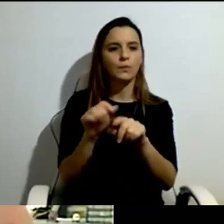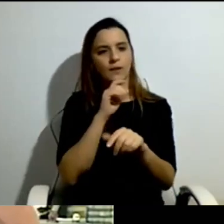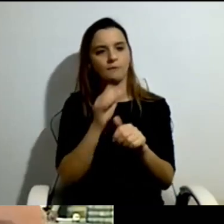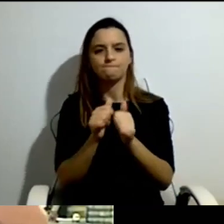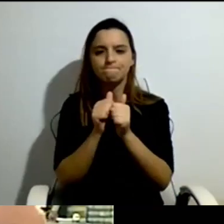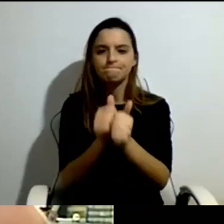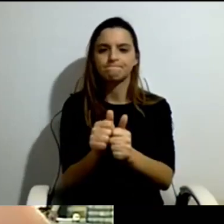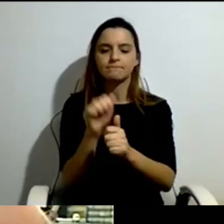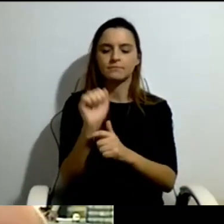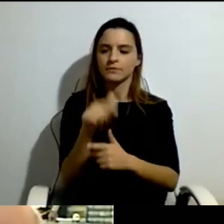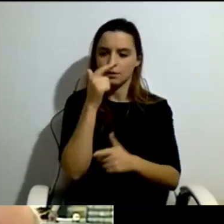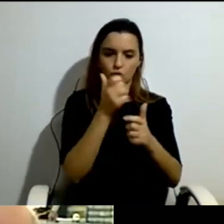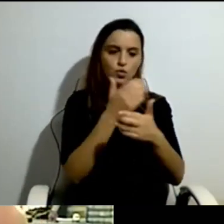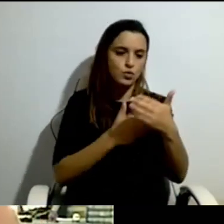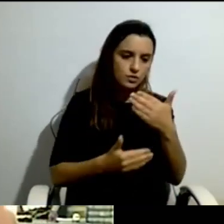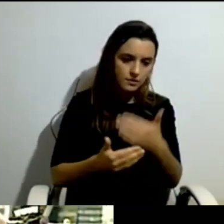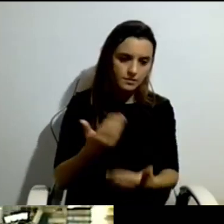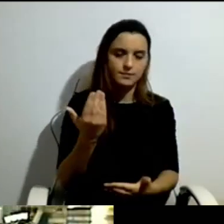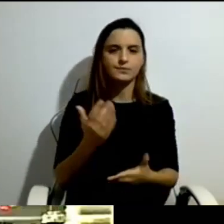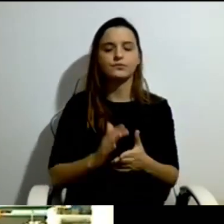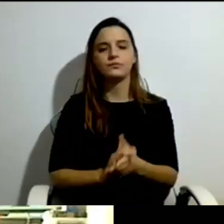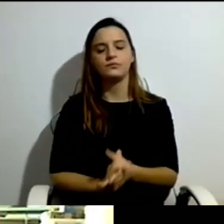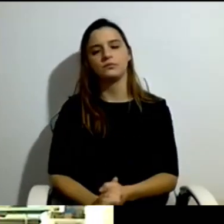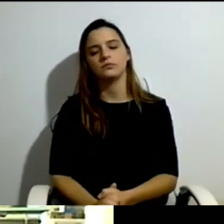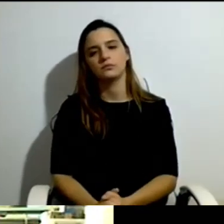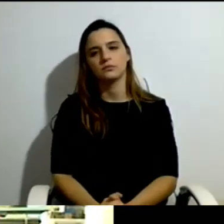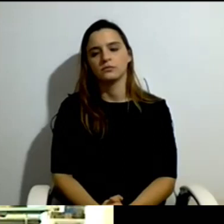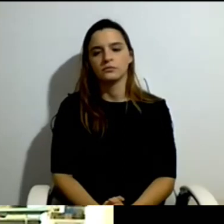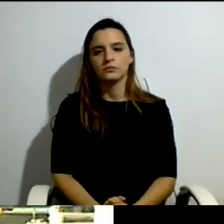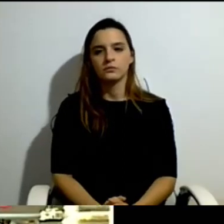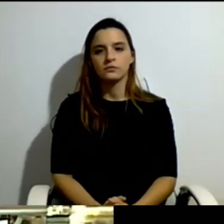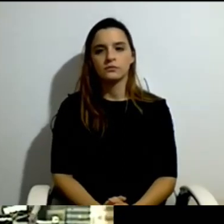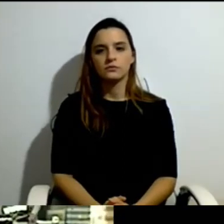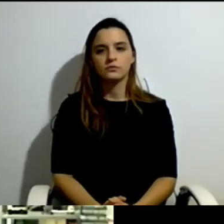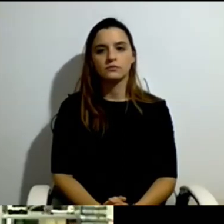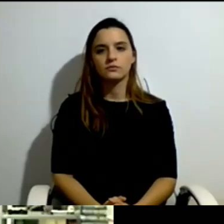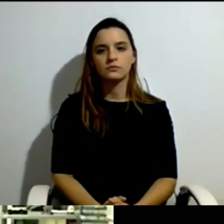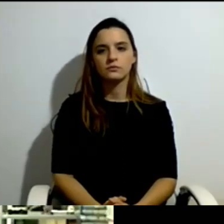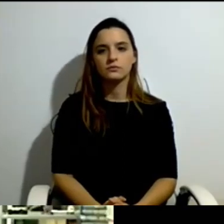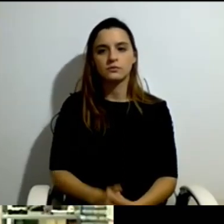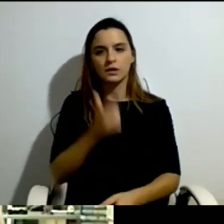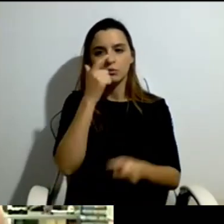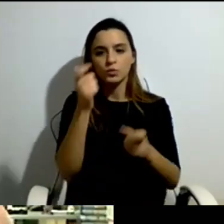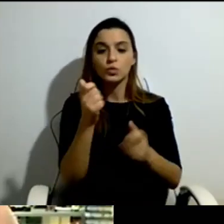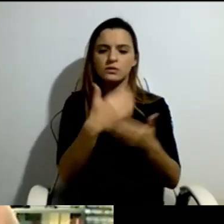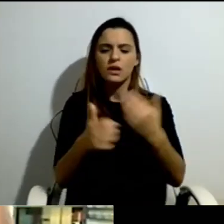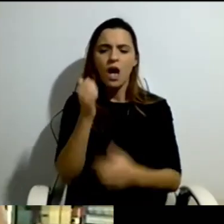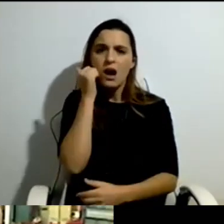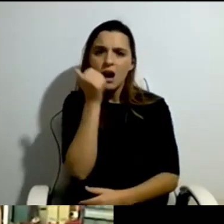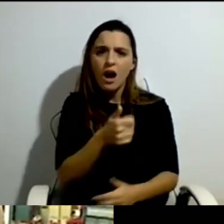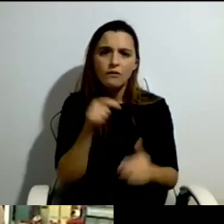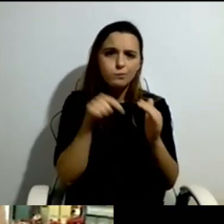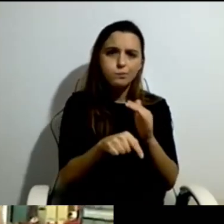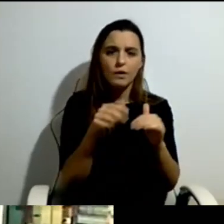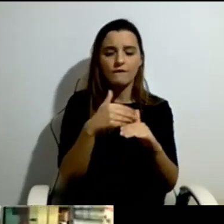more severe than themselves, do it. And this takes time. It will be a slow process. But,